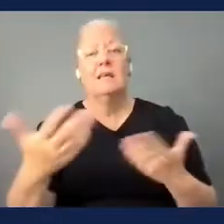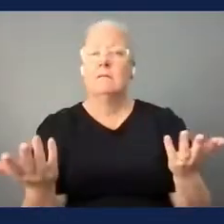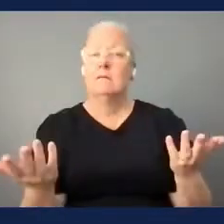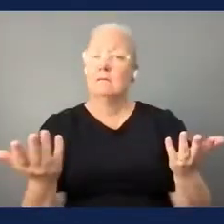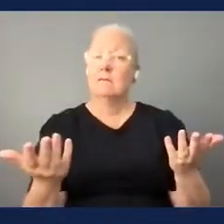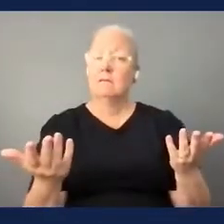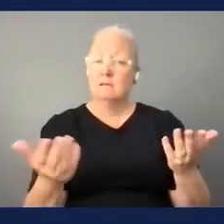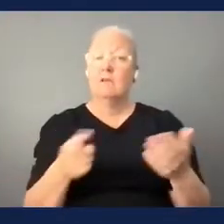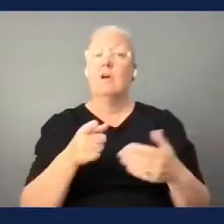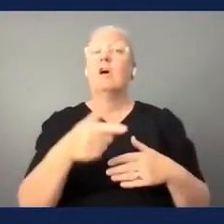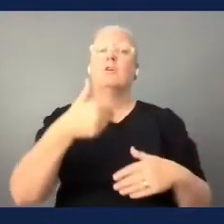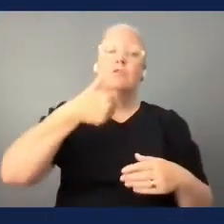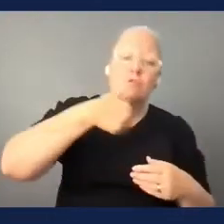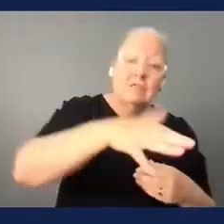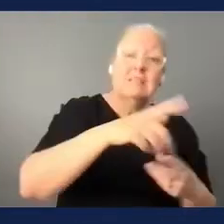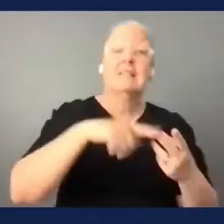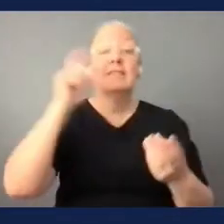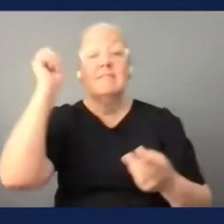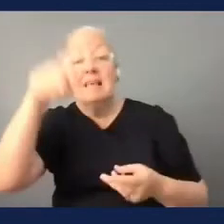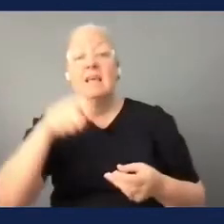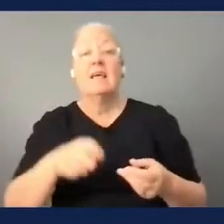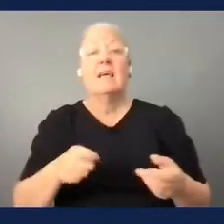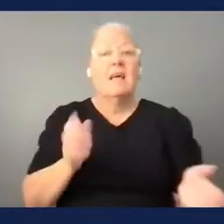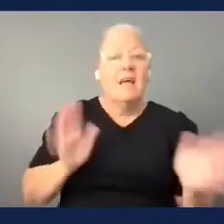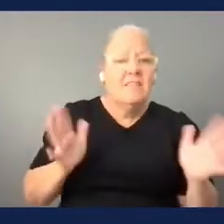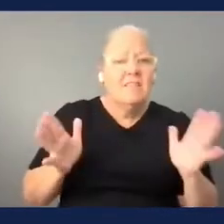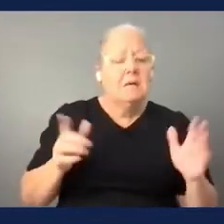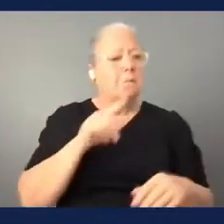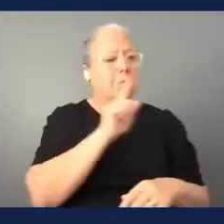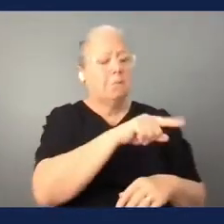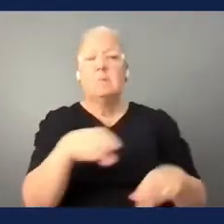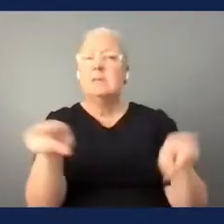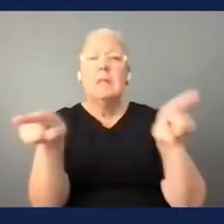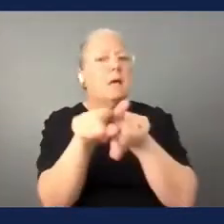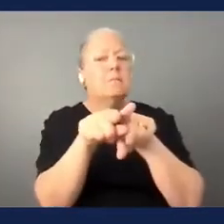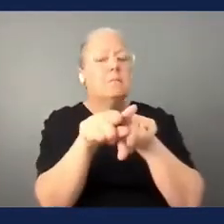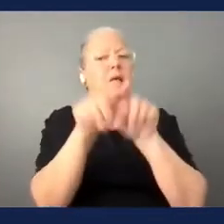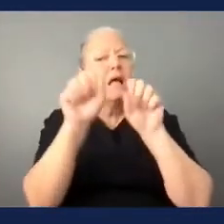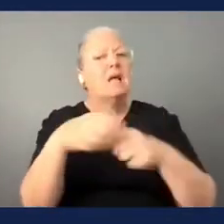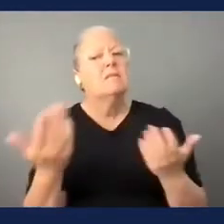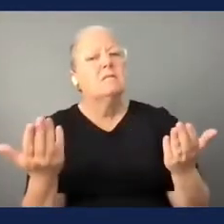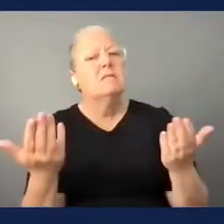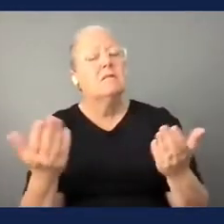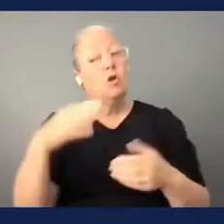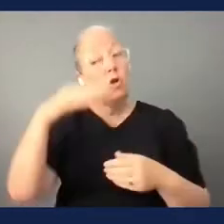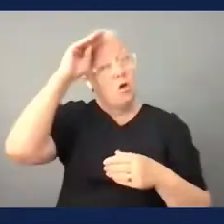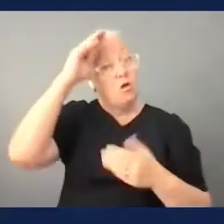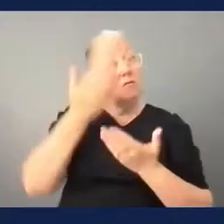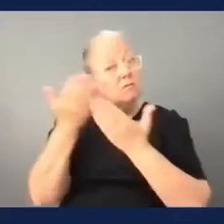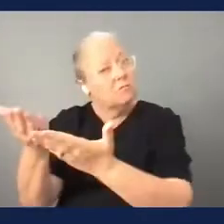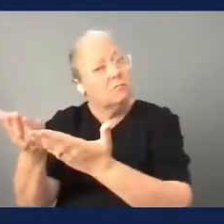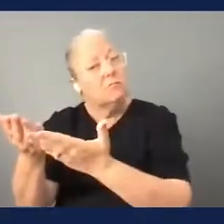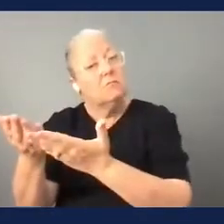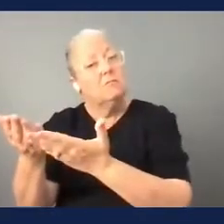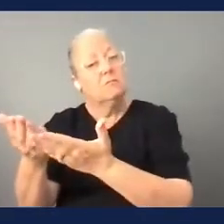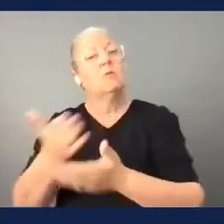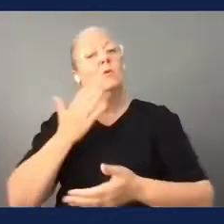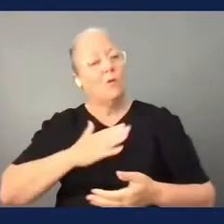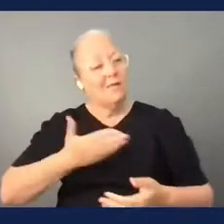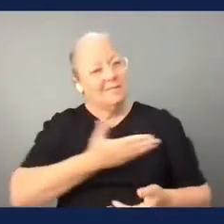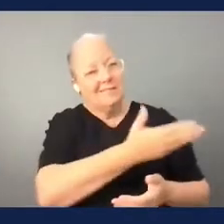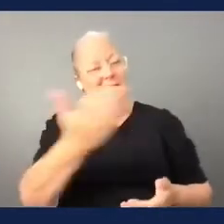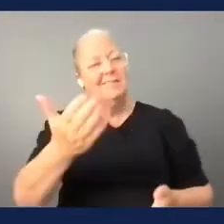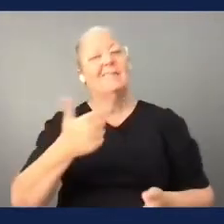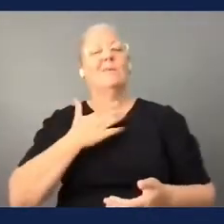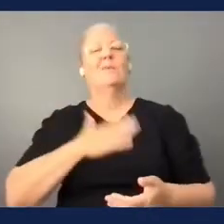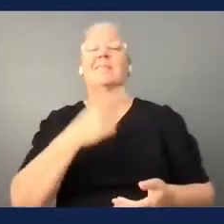tennis athletics can't do this uh in the country of ireland and my overall message then would be there's no reason